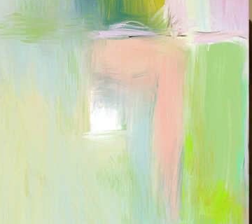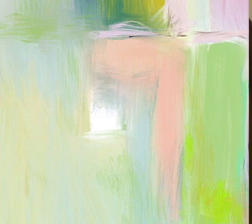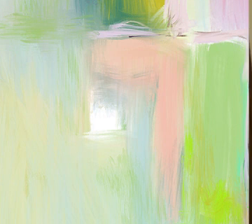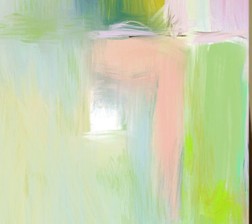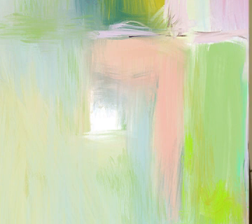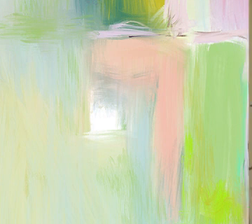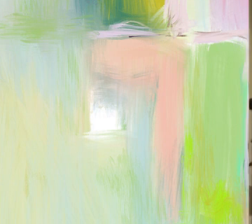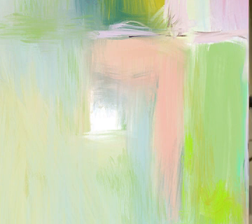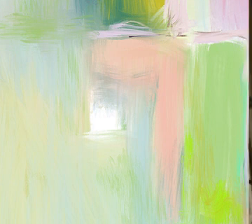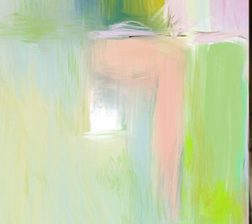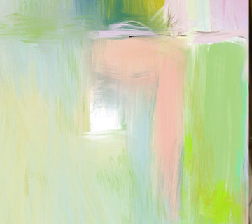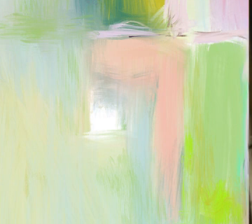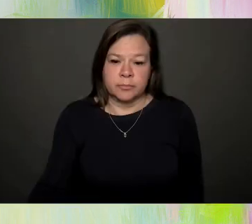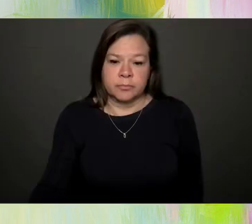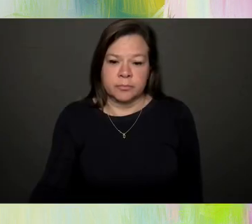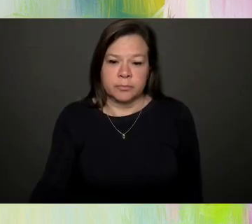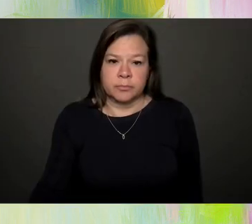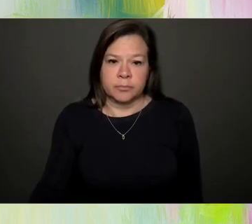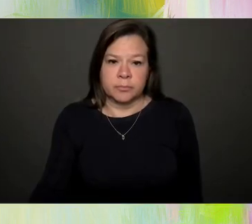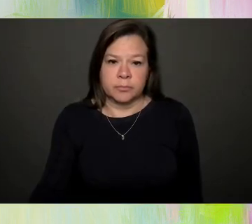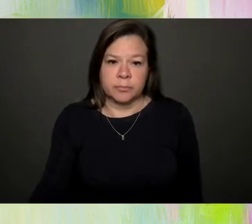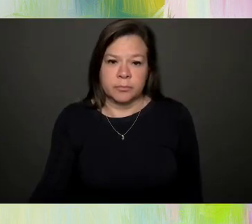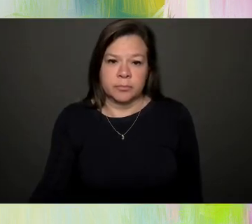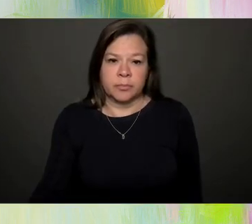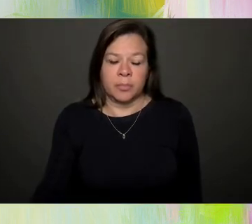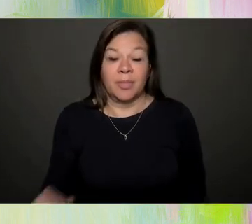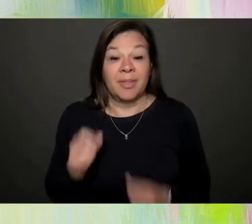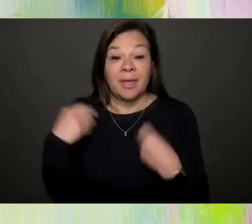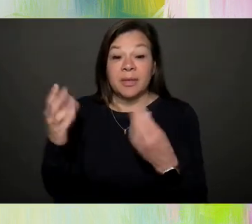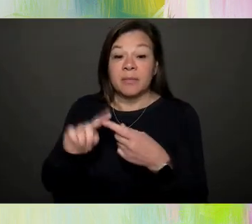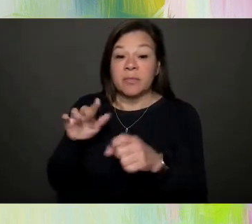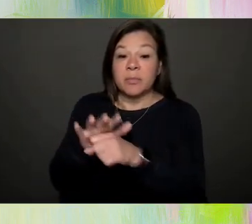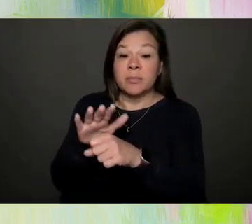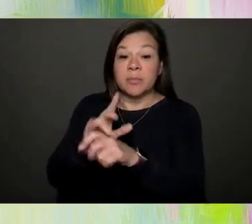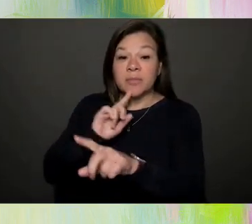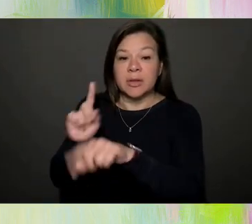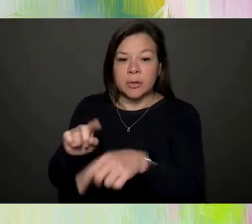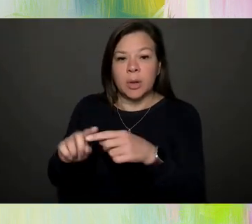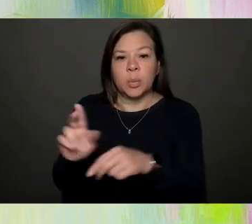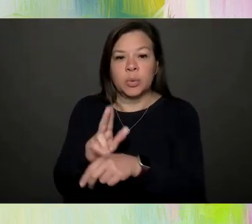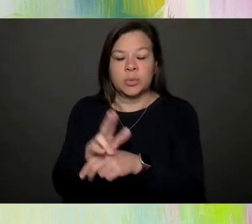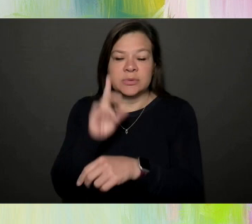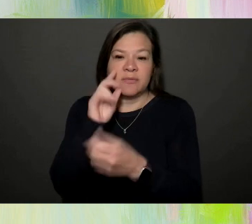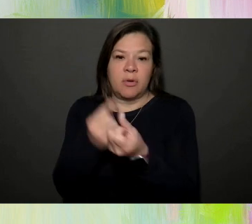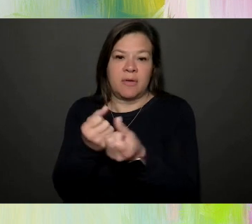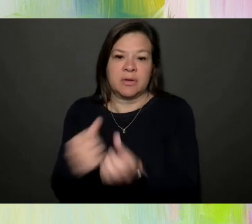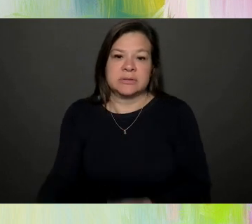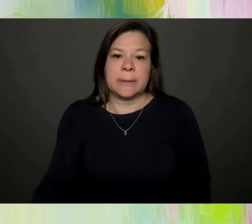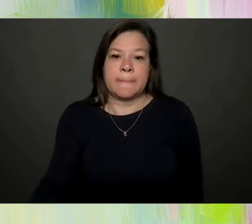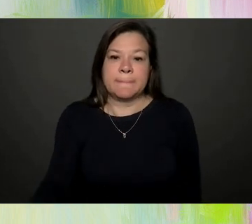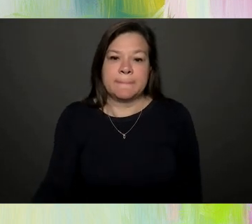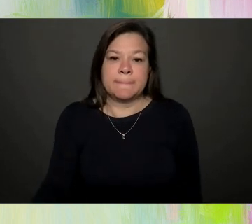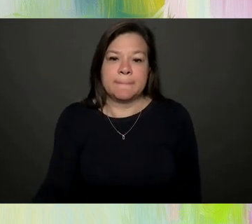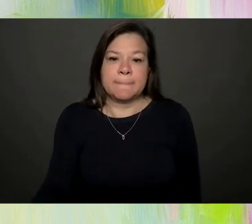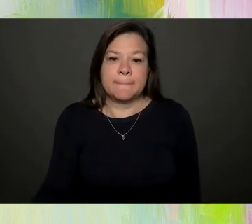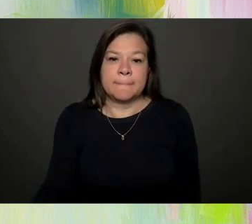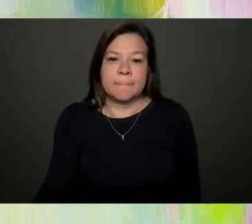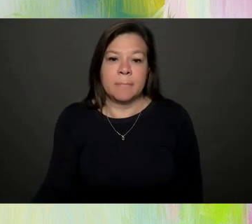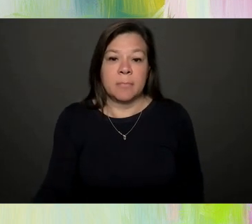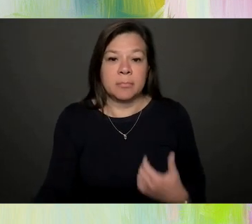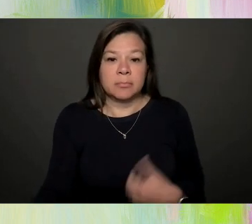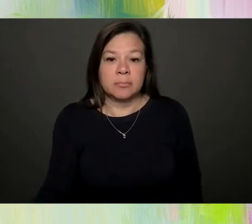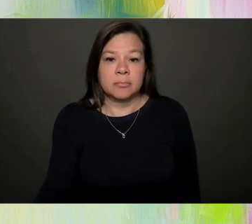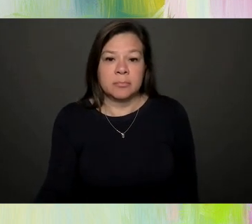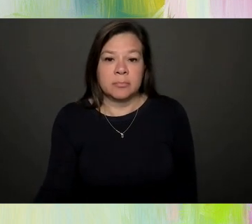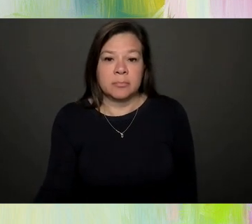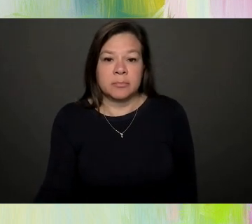And they actually give themselves answers. And, and, and we use that for advocacy. I'm Alany Estrella. I